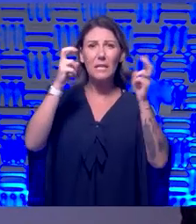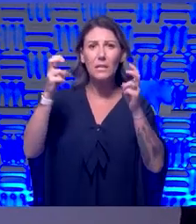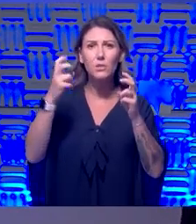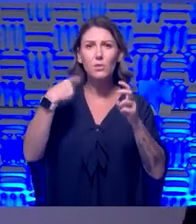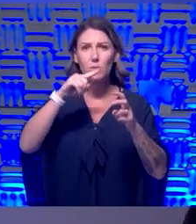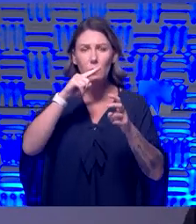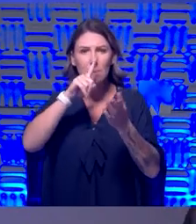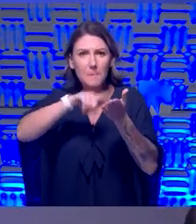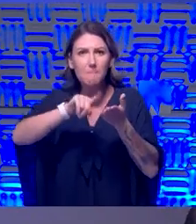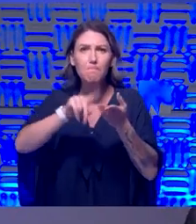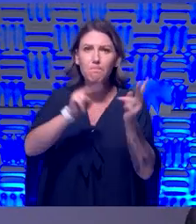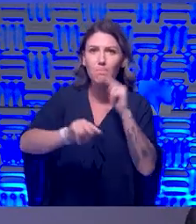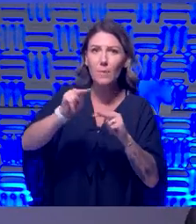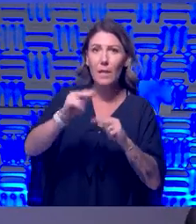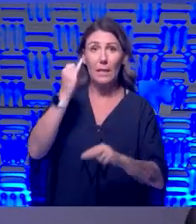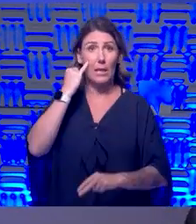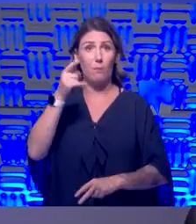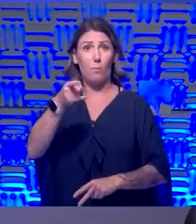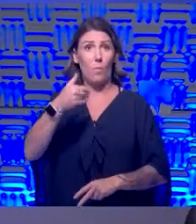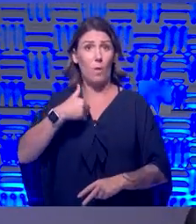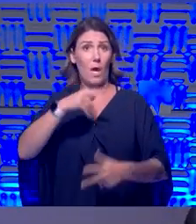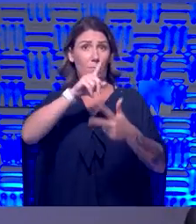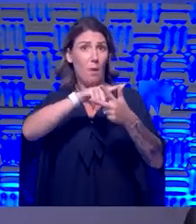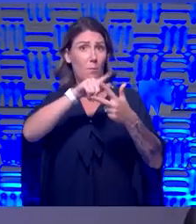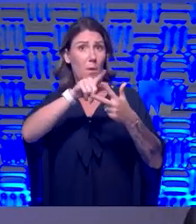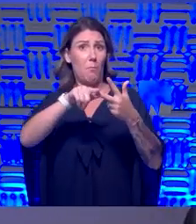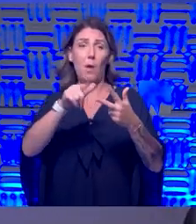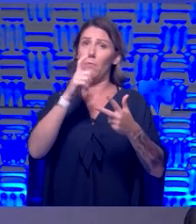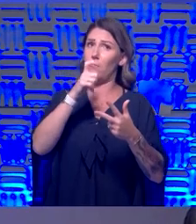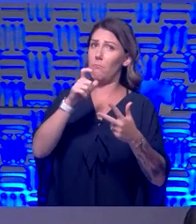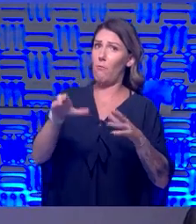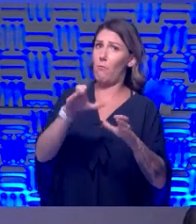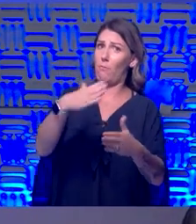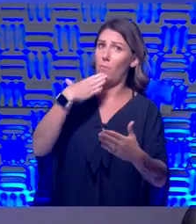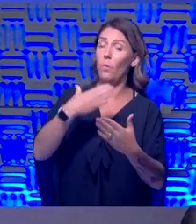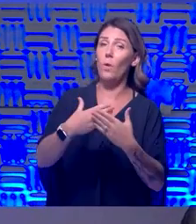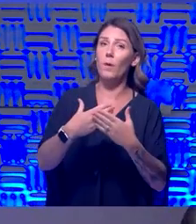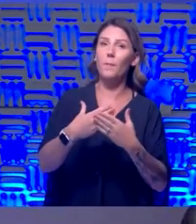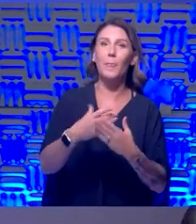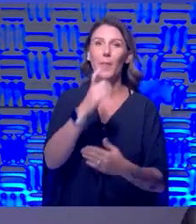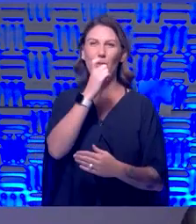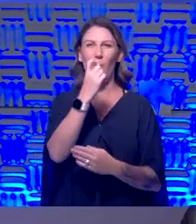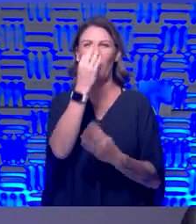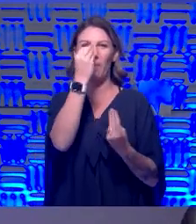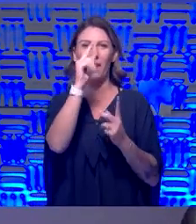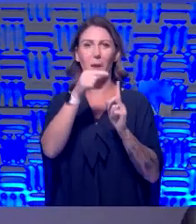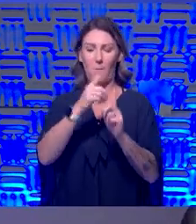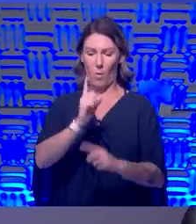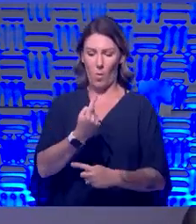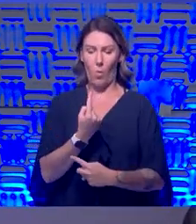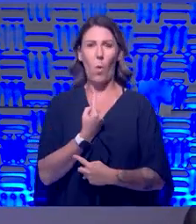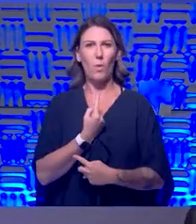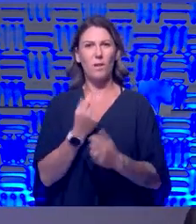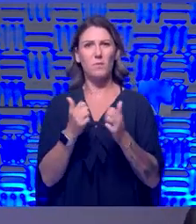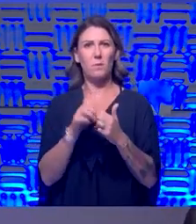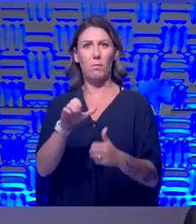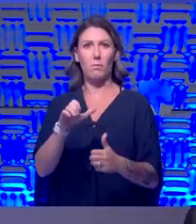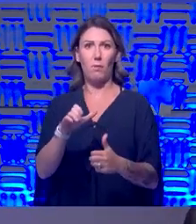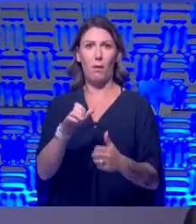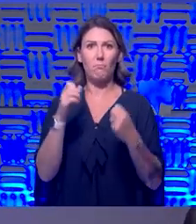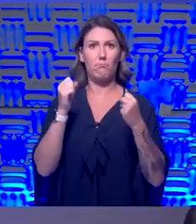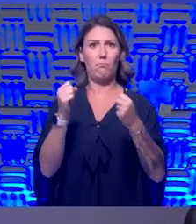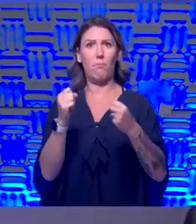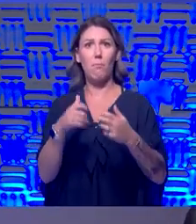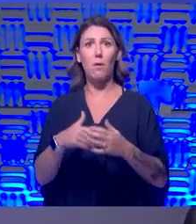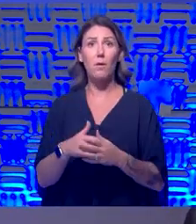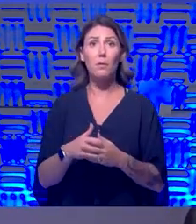look to and say, oh, well, if you've got those, you're, you're not going to do very well. Um, we don't think about loneliness as having that kind of power, but yet it